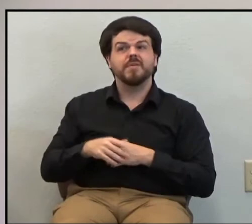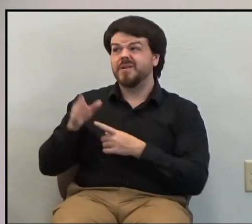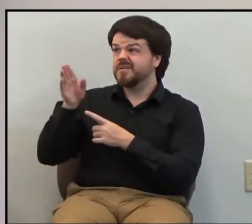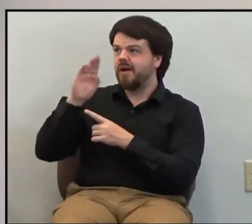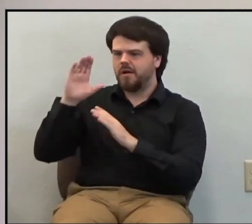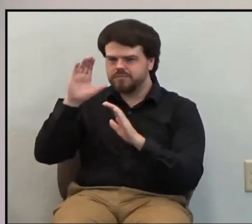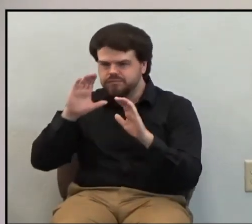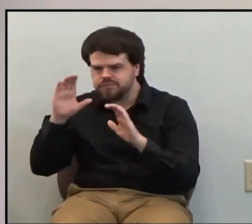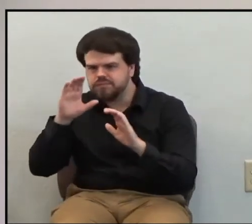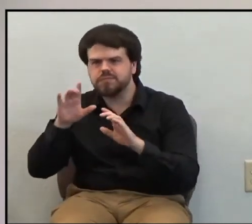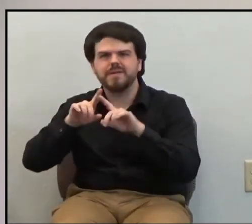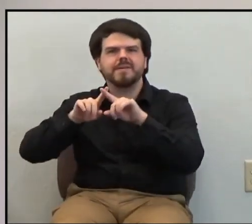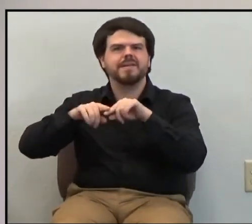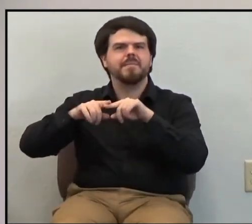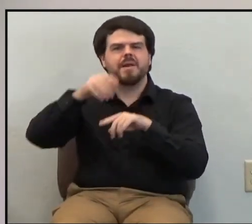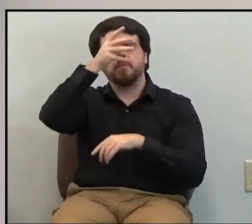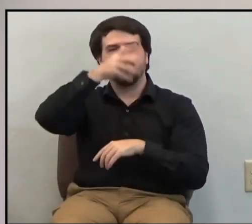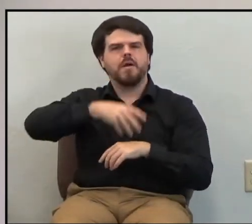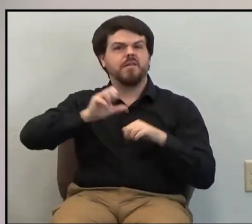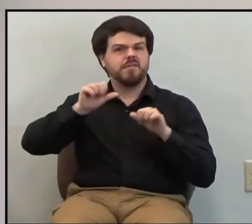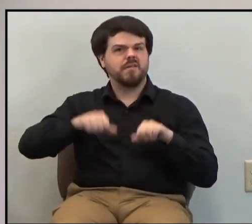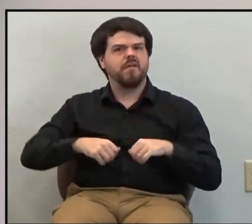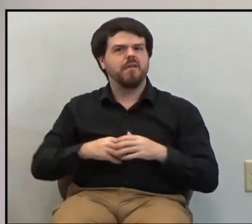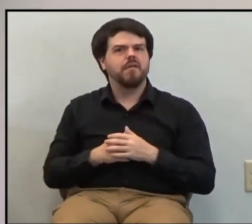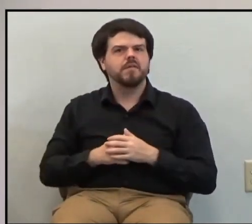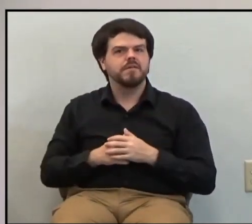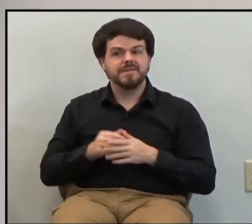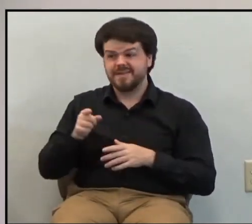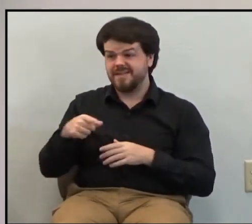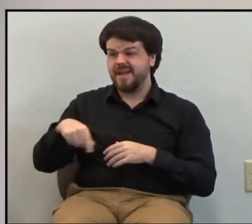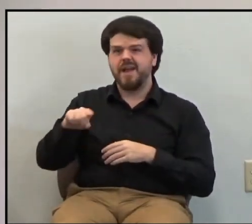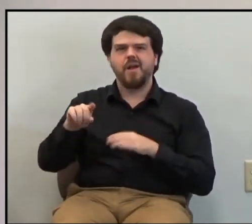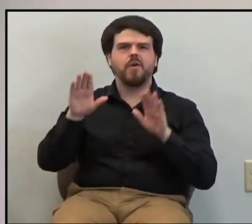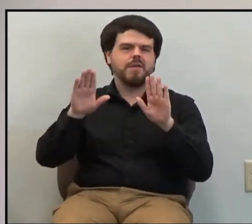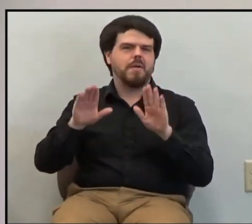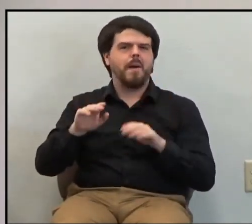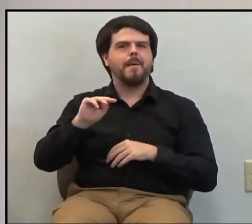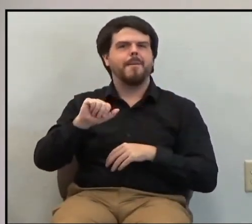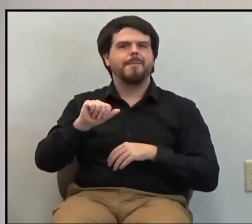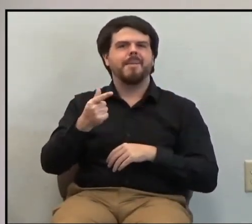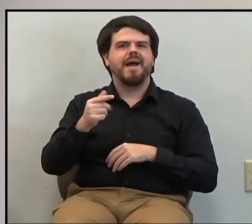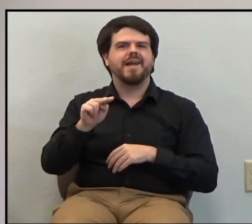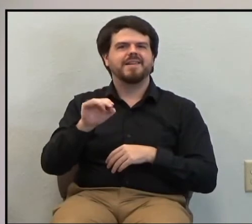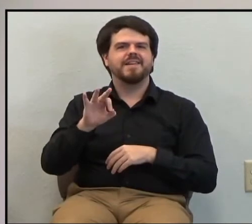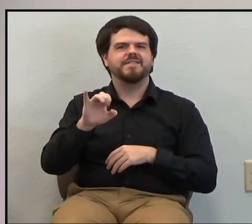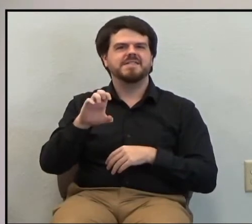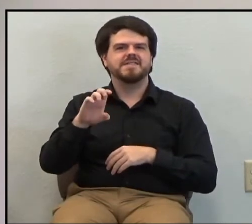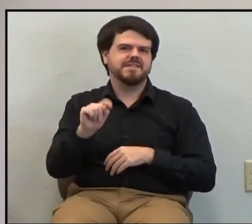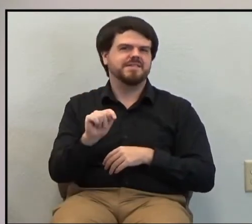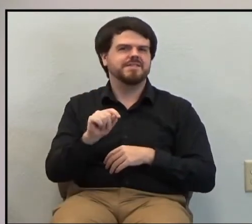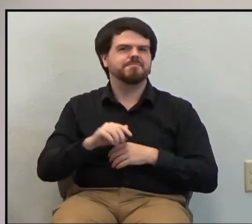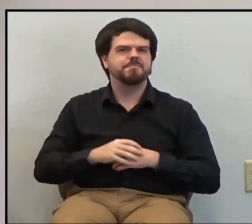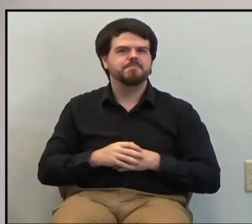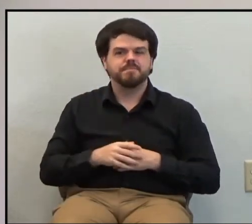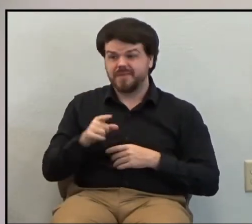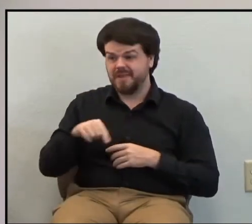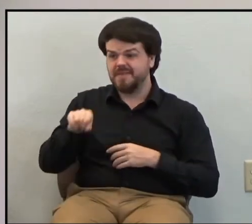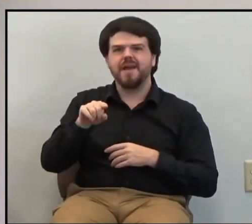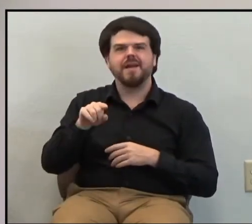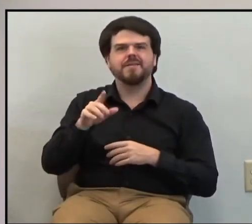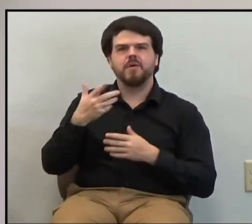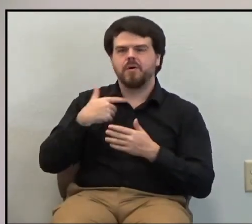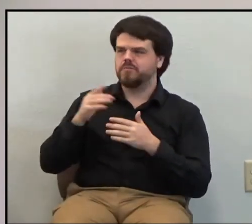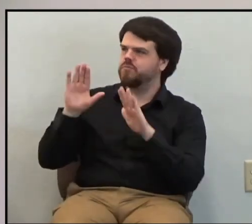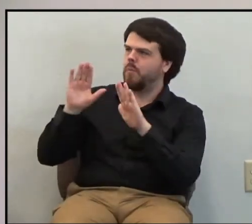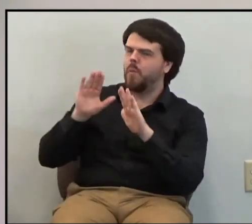reliable men. They are the magnificent ones. They are magnificent in the eyes of